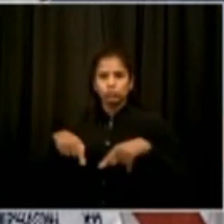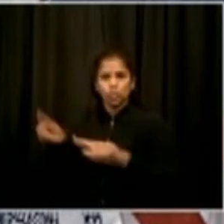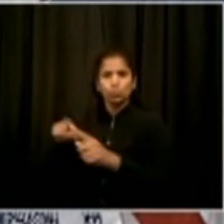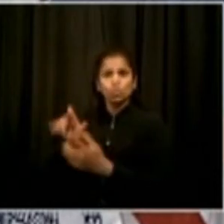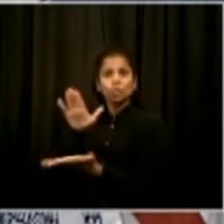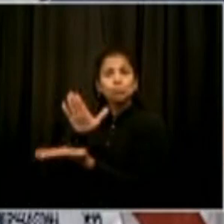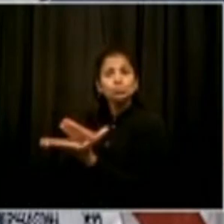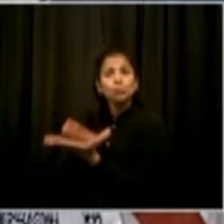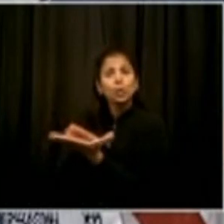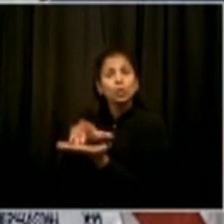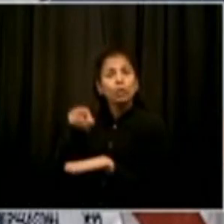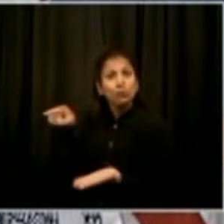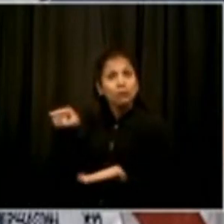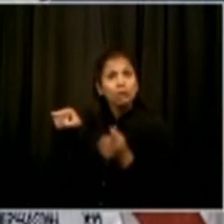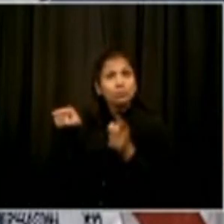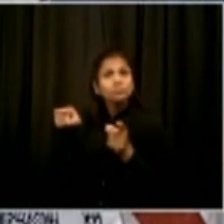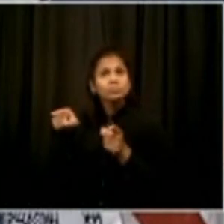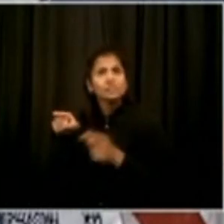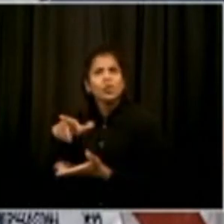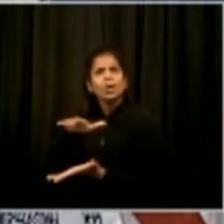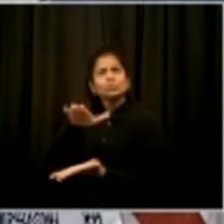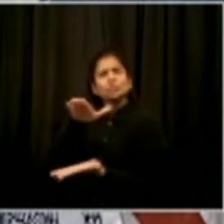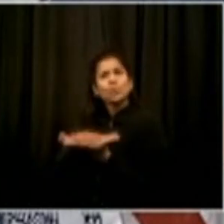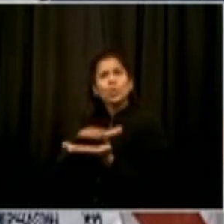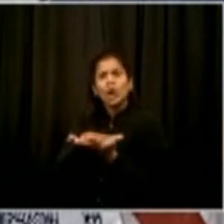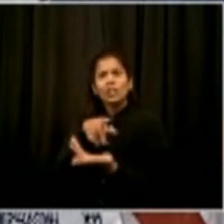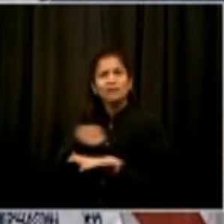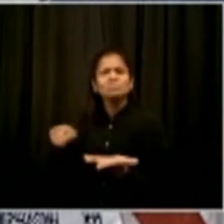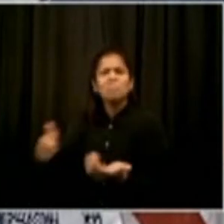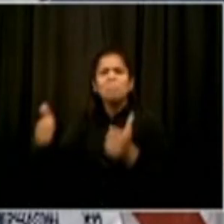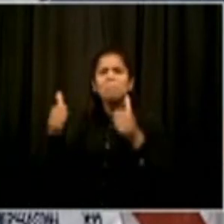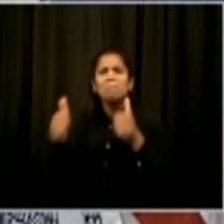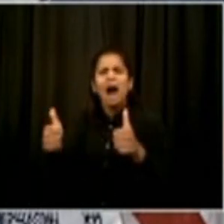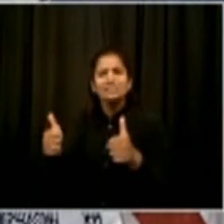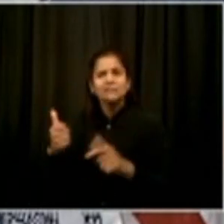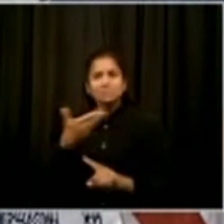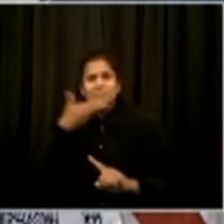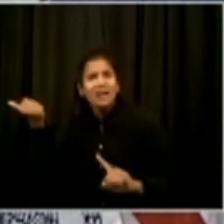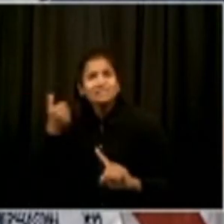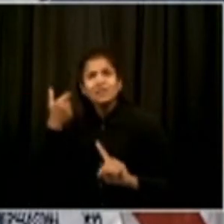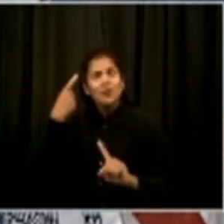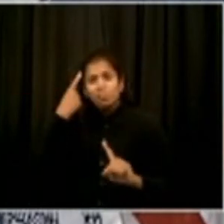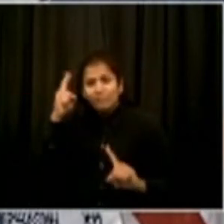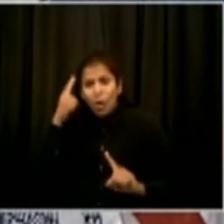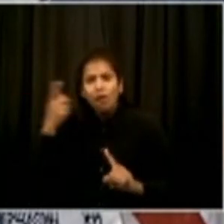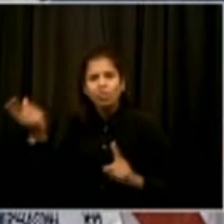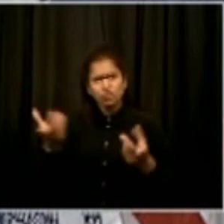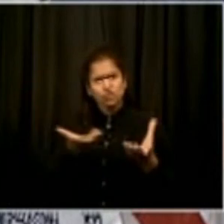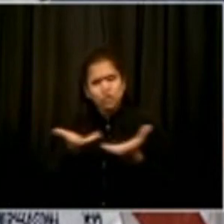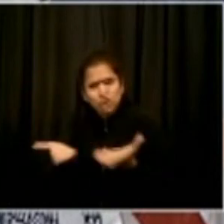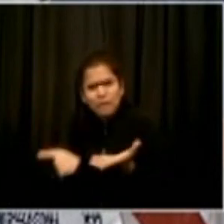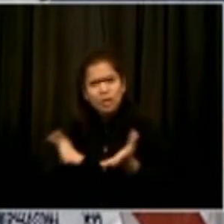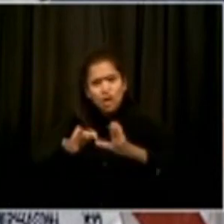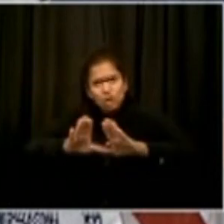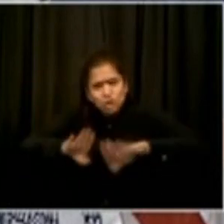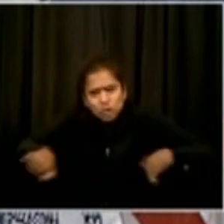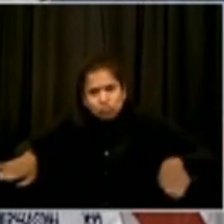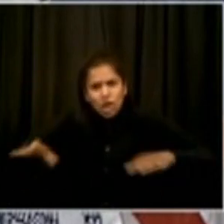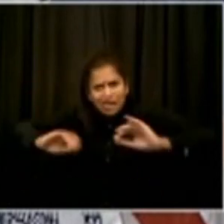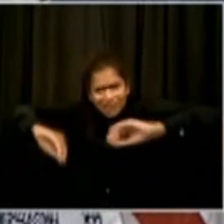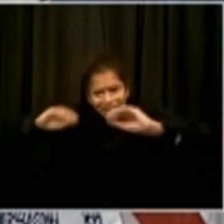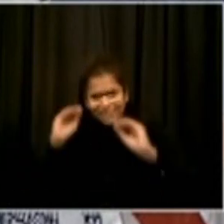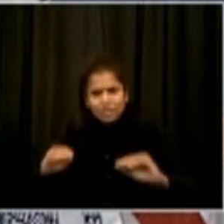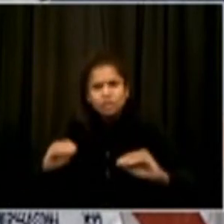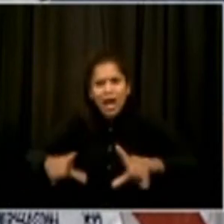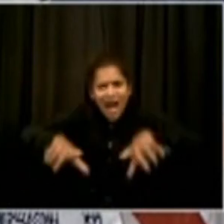physical health services, food. It's our obligation to do our very best for parents and families. But we're going to work with the state to figure out what's